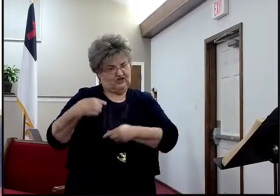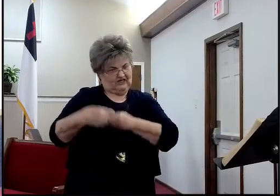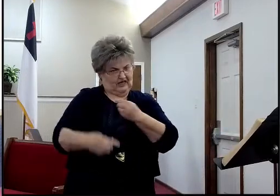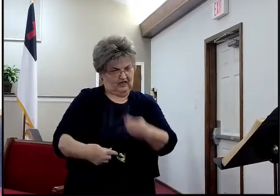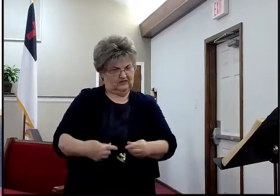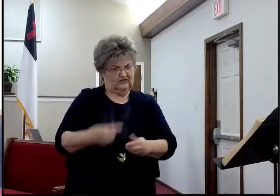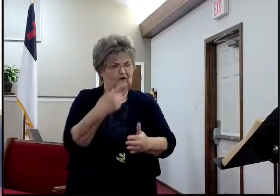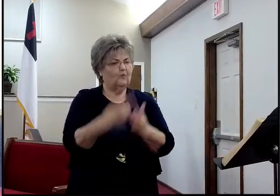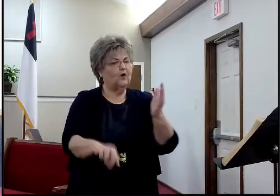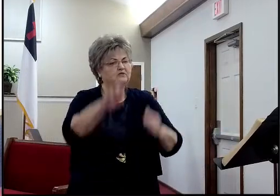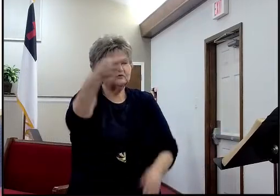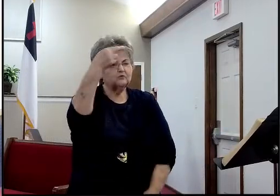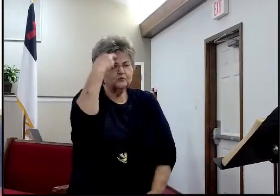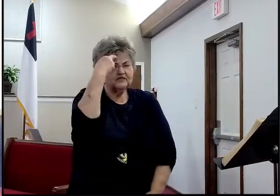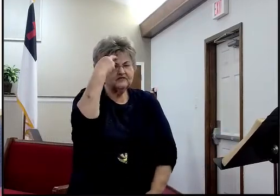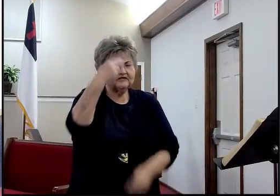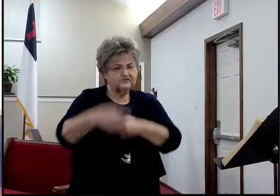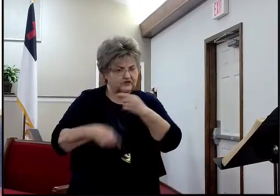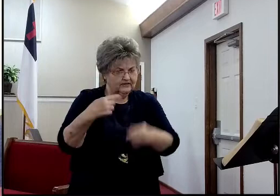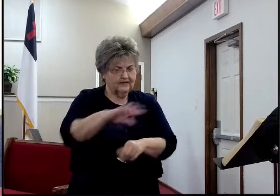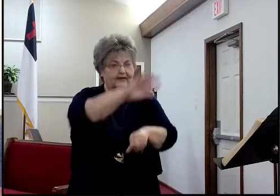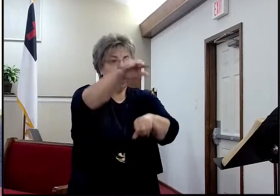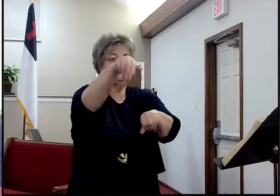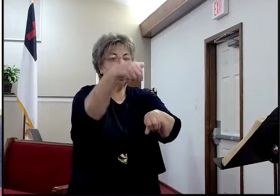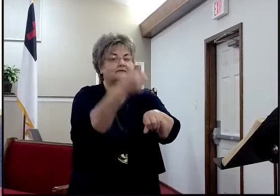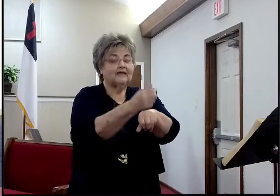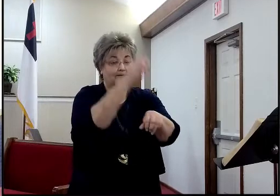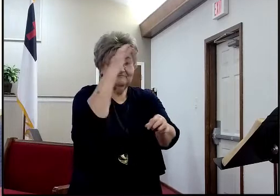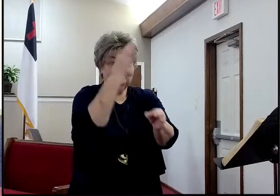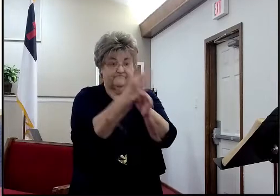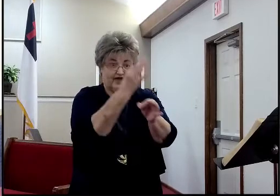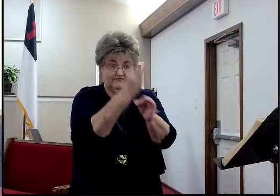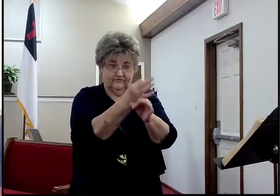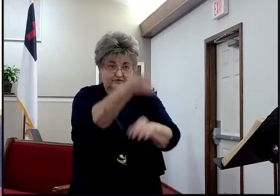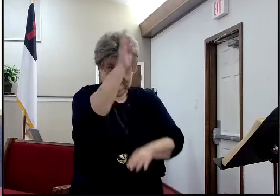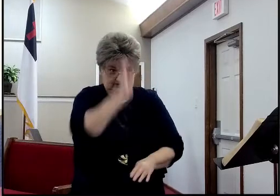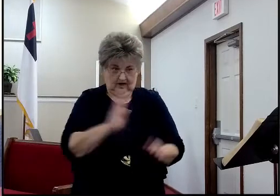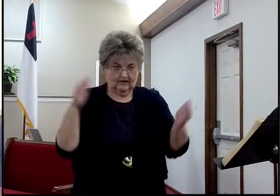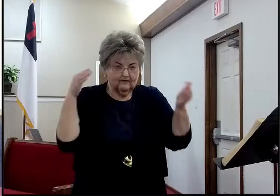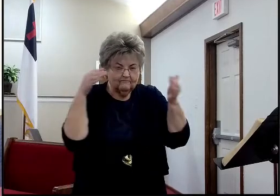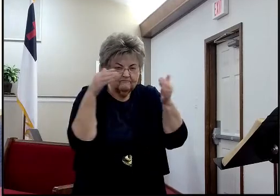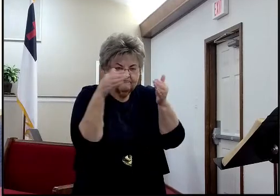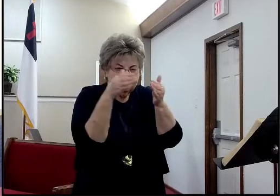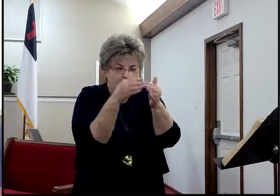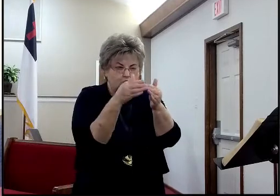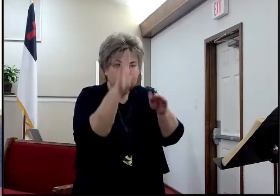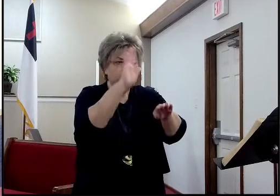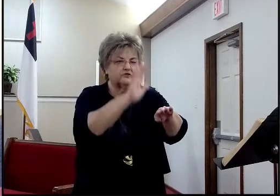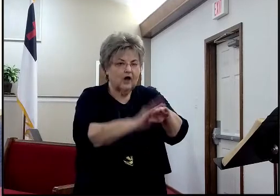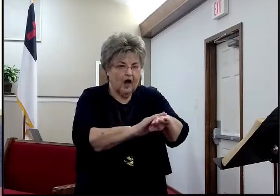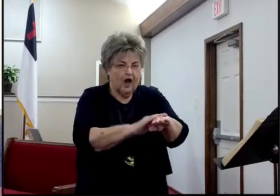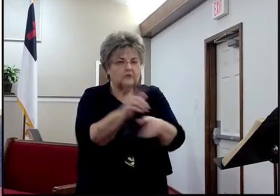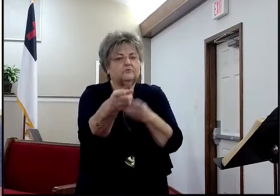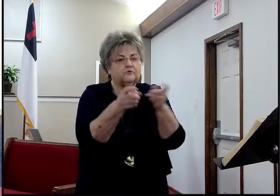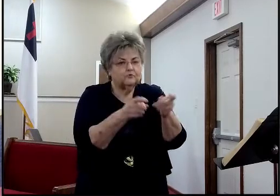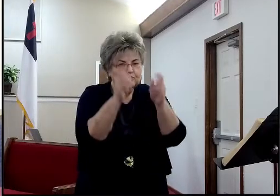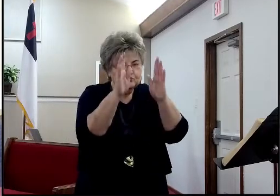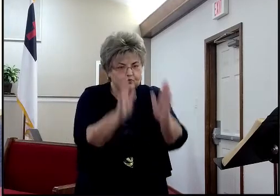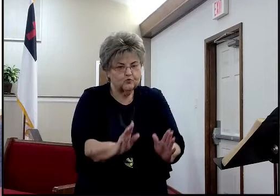really, what's the purpose of this, this genealogy? To establish, the faithfulness of God, and it really focuses, and narrows on, the rulers.